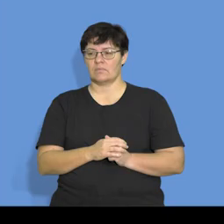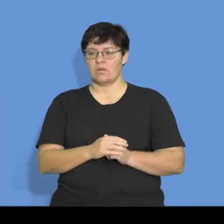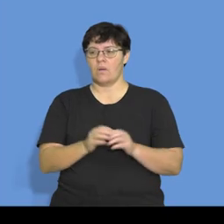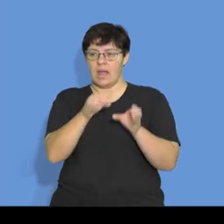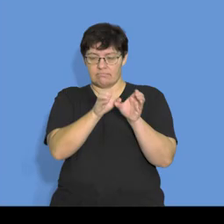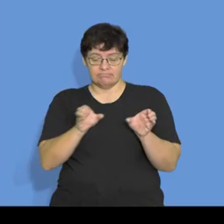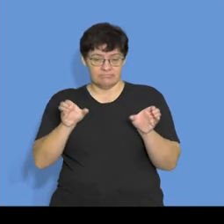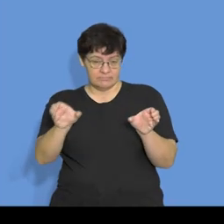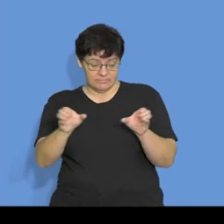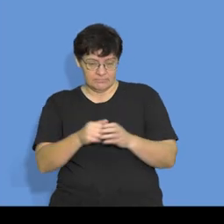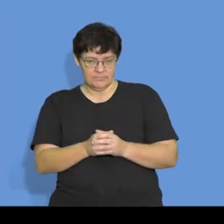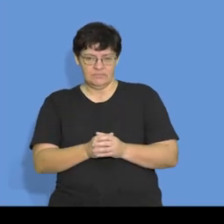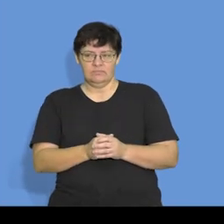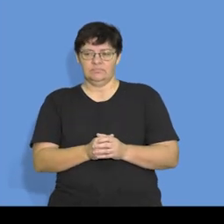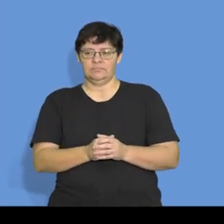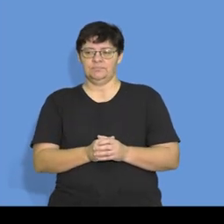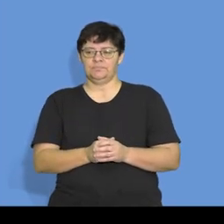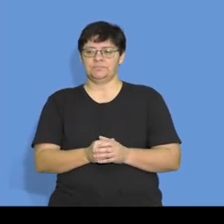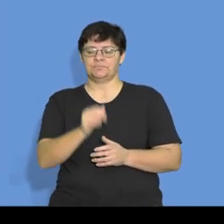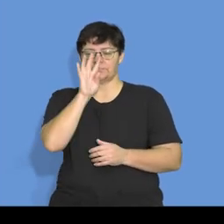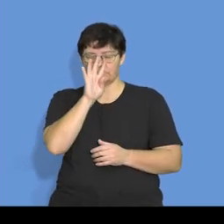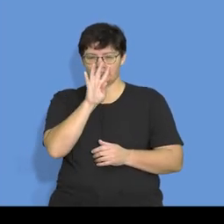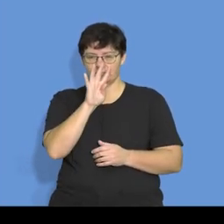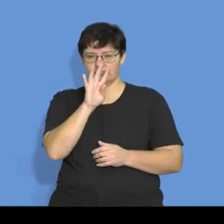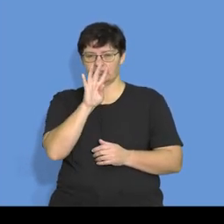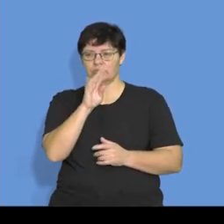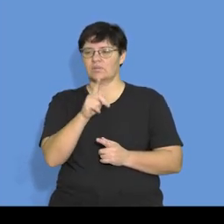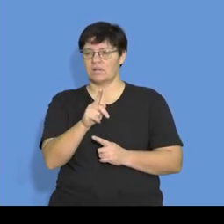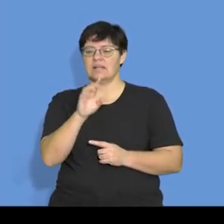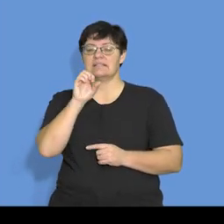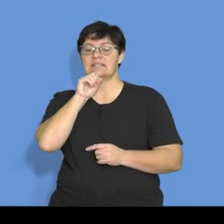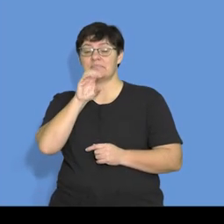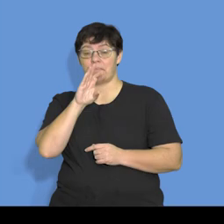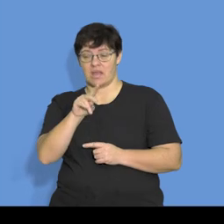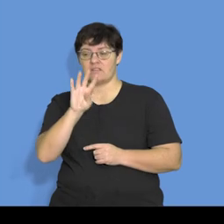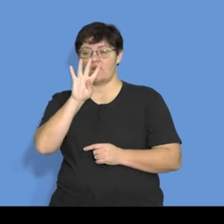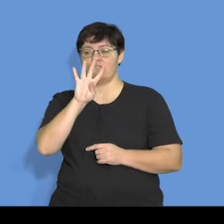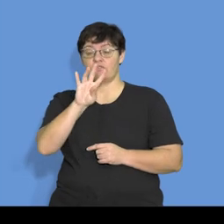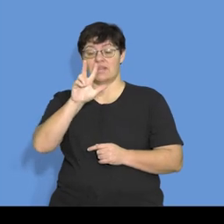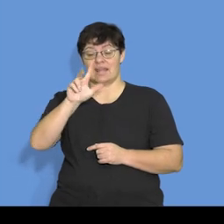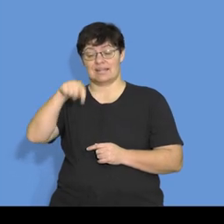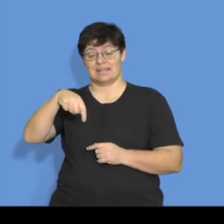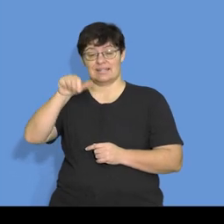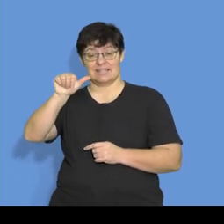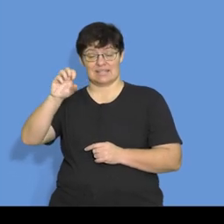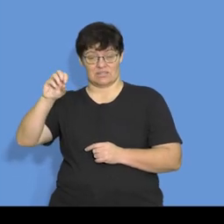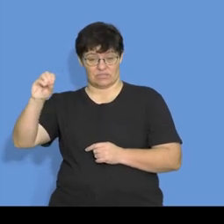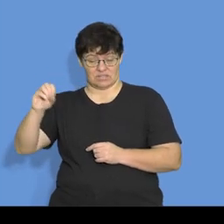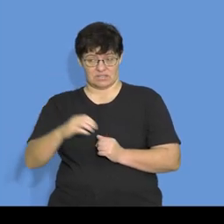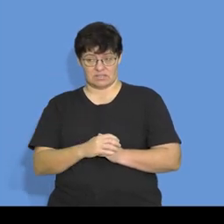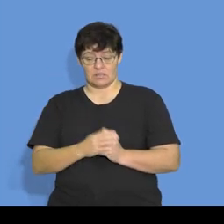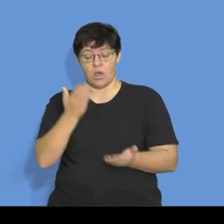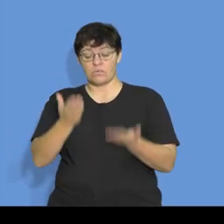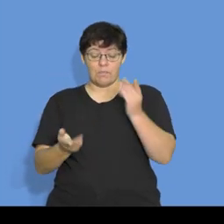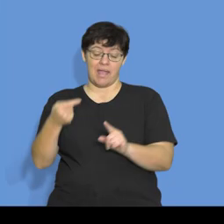it. So step number one, look at the salary for September, which is $48,600. Compare